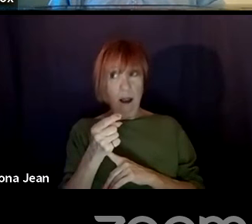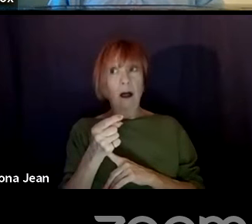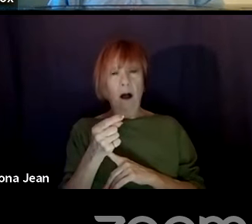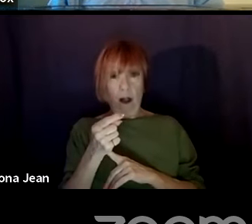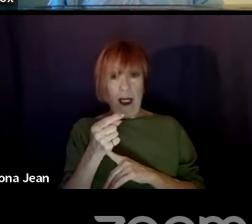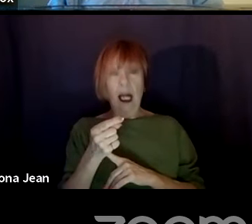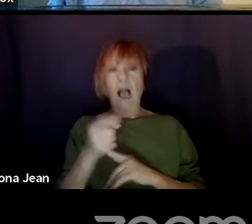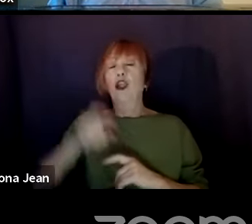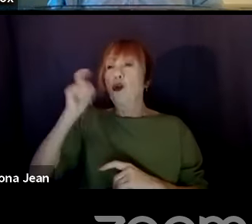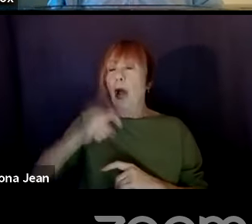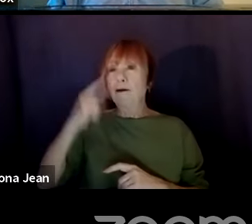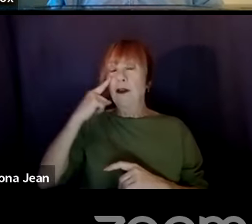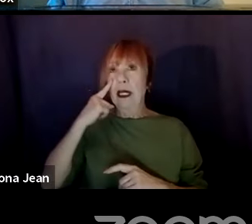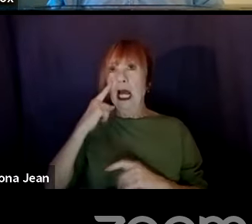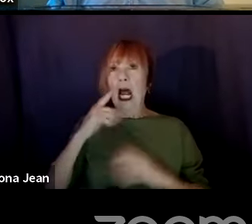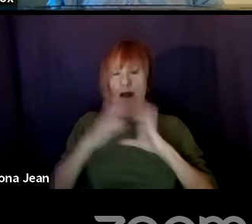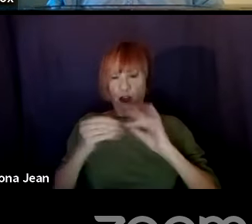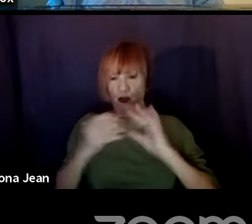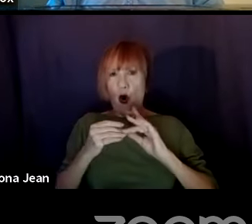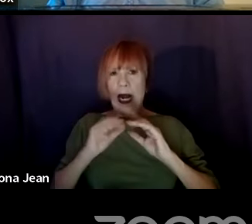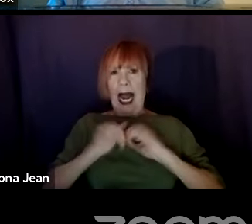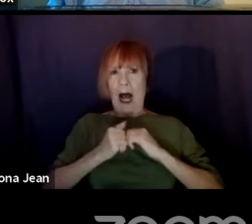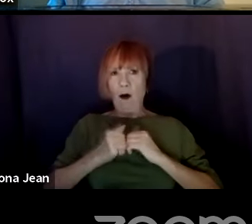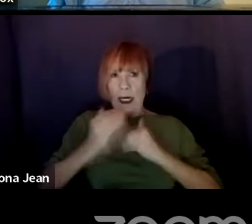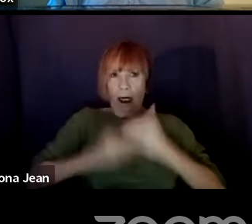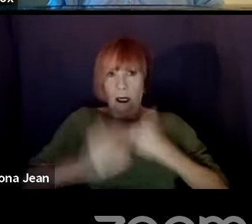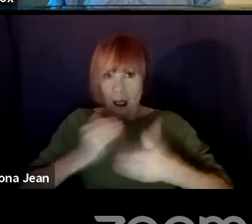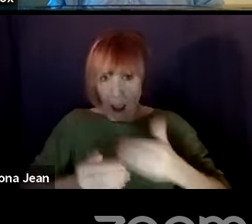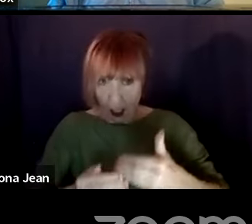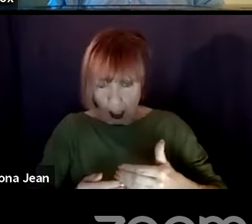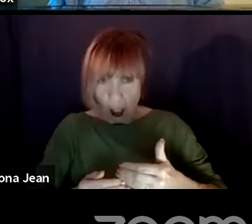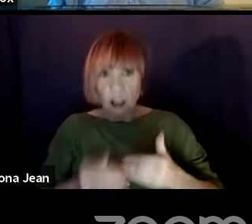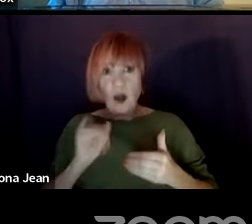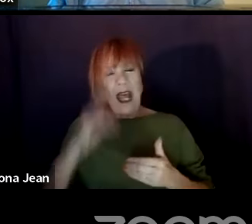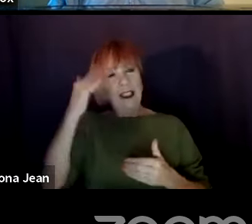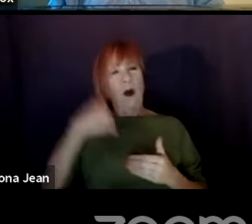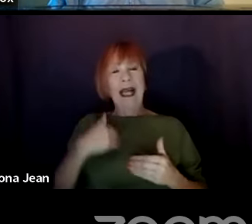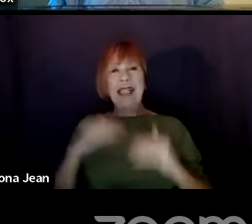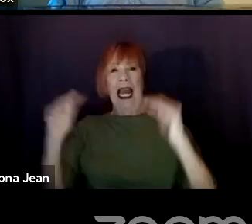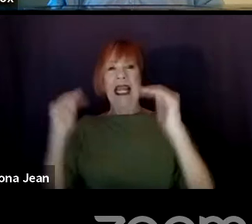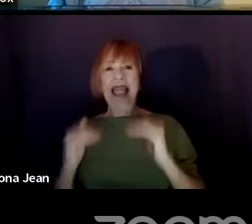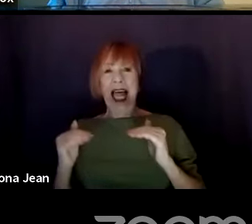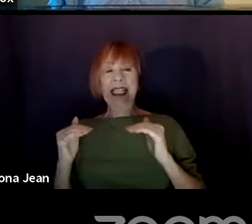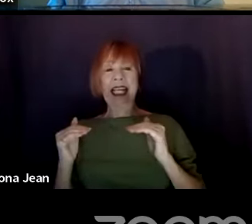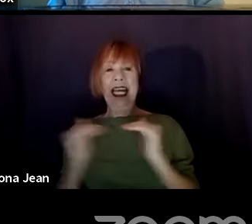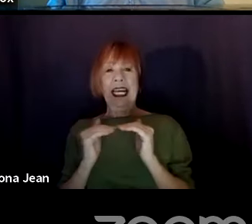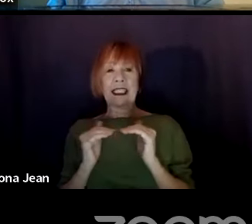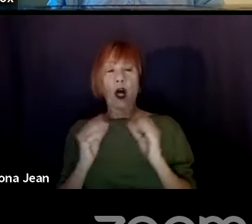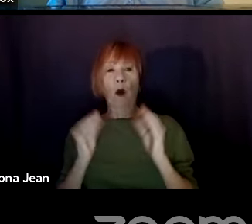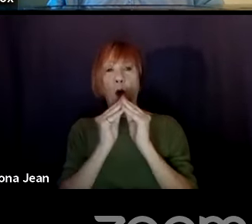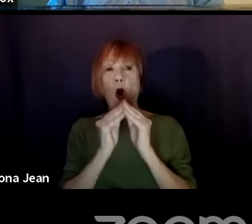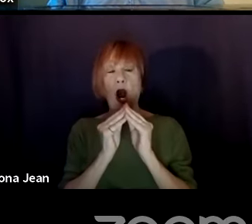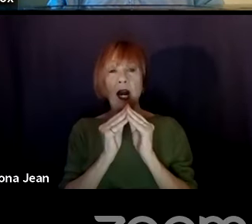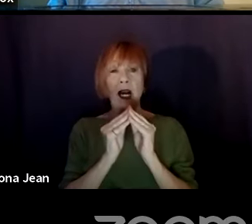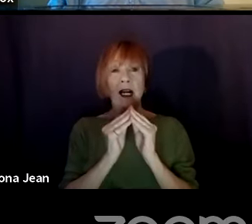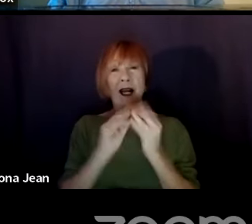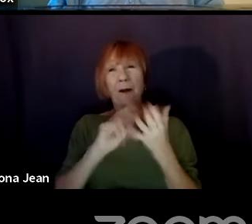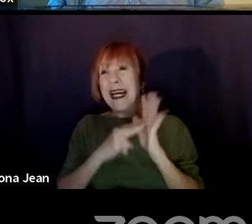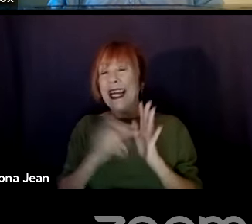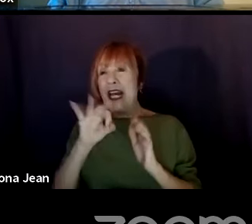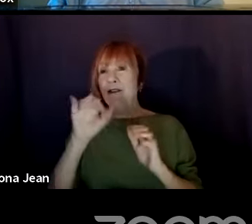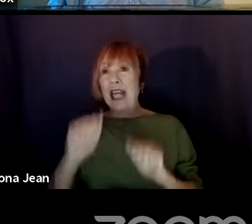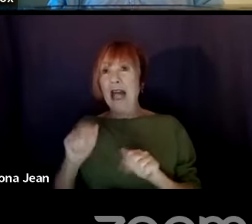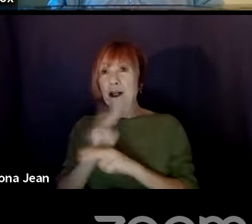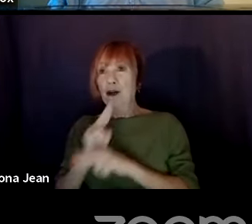move the story forward? And for me, I like to say less is more. Meaning, if you can say it in five, don't say it in six. Right? Really